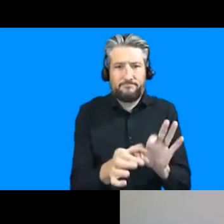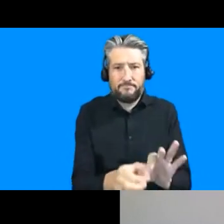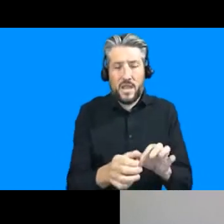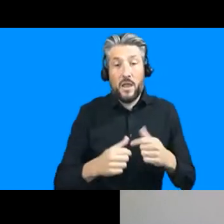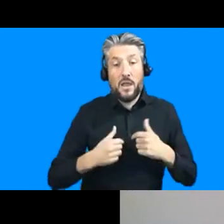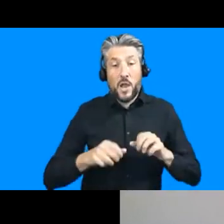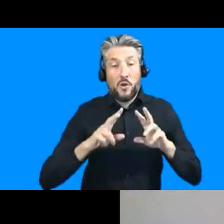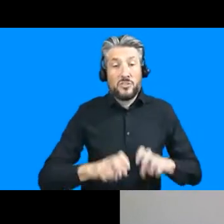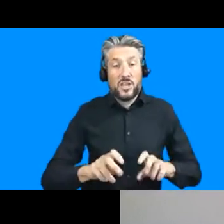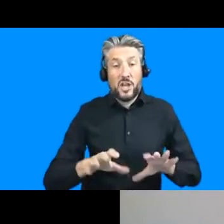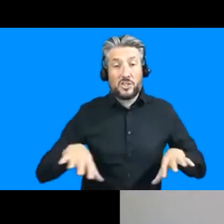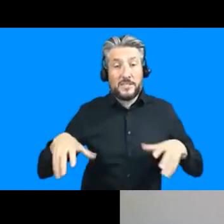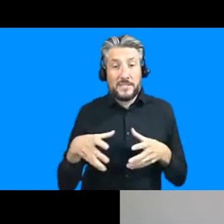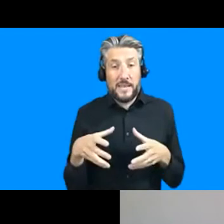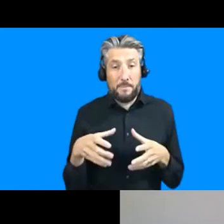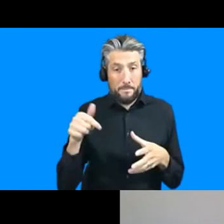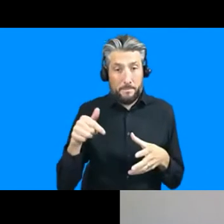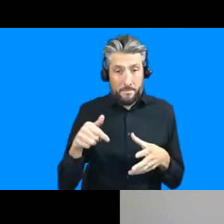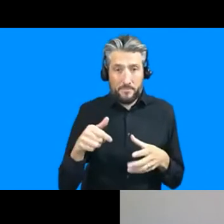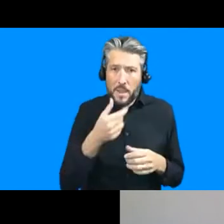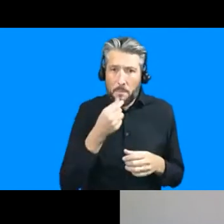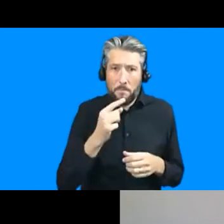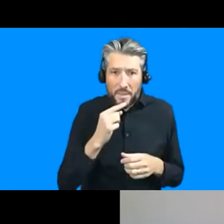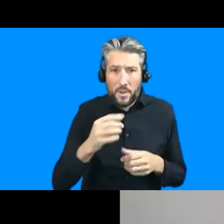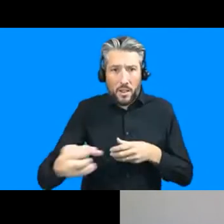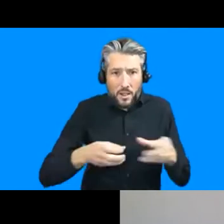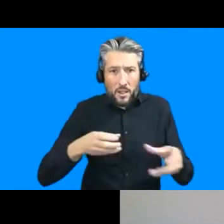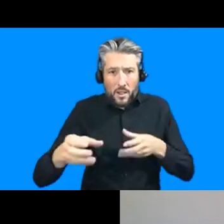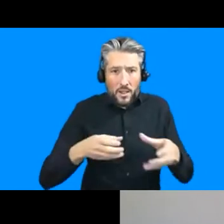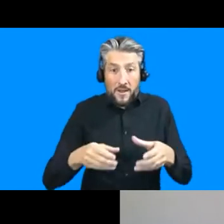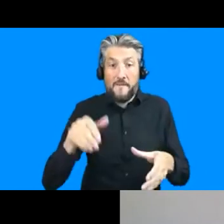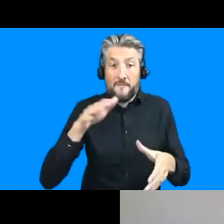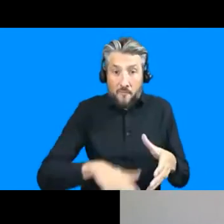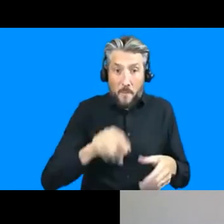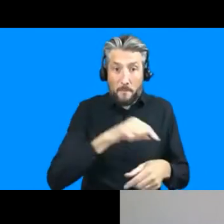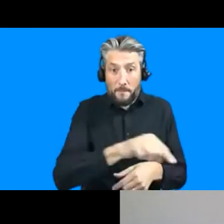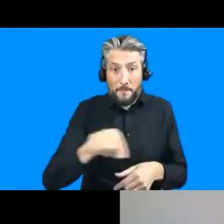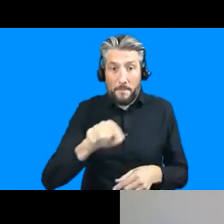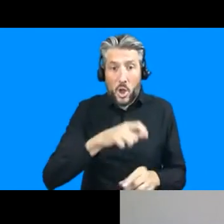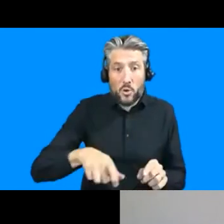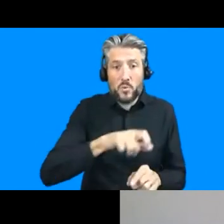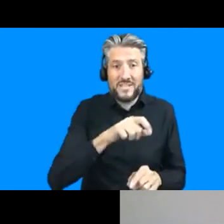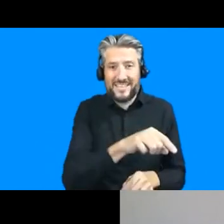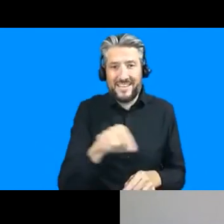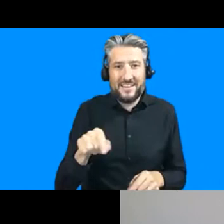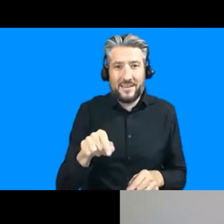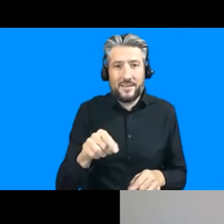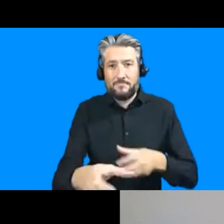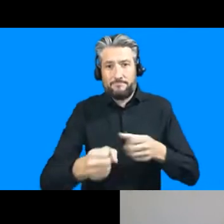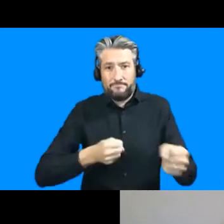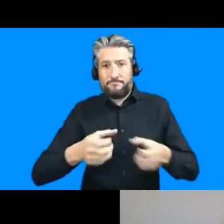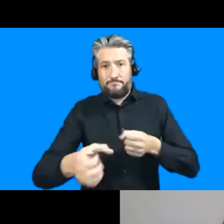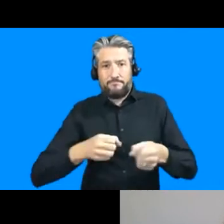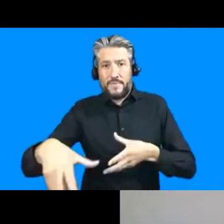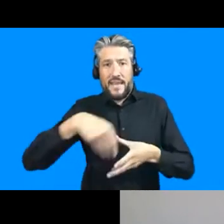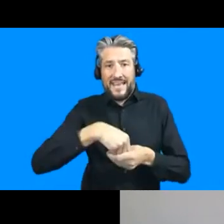people from within those communities so so you know i know that co-production of knowledge sounds like a very sexy word but it is also something that is quite